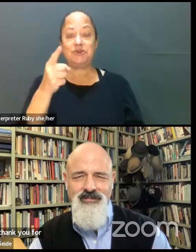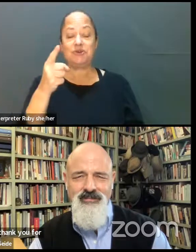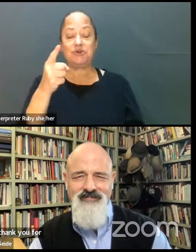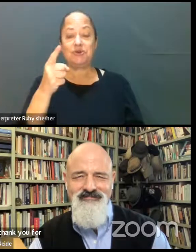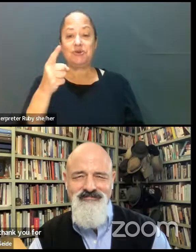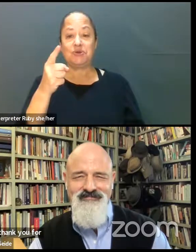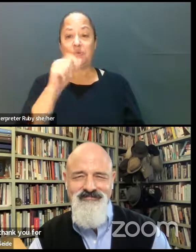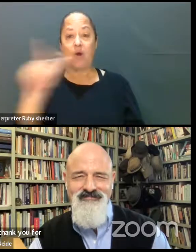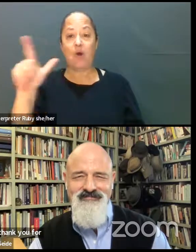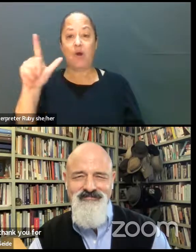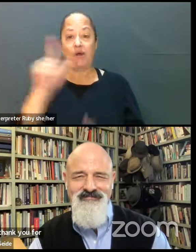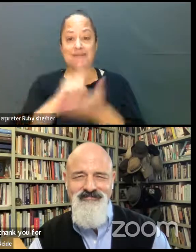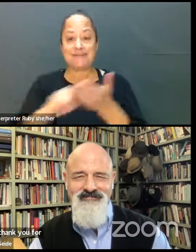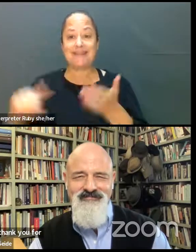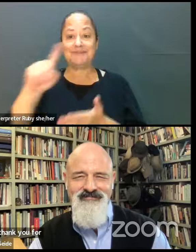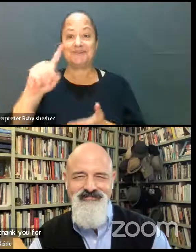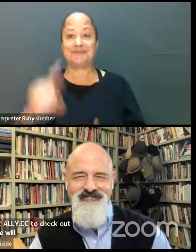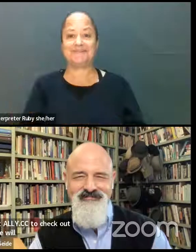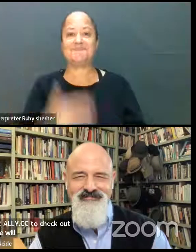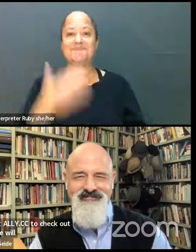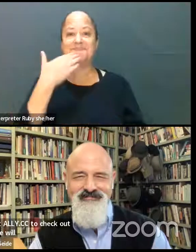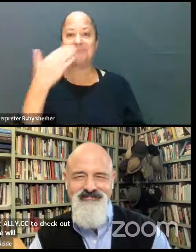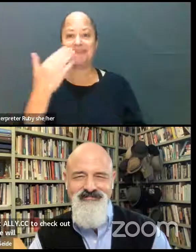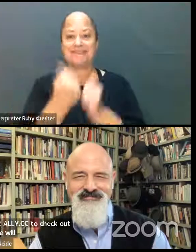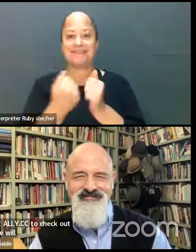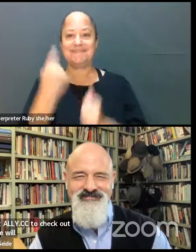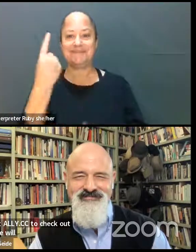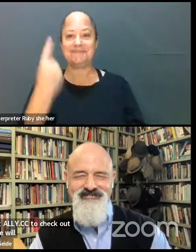week. All right. Thanks, everybody.